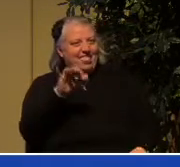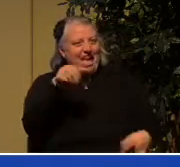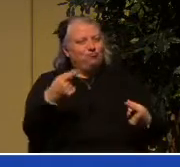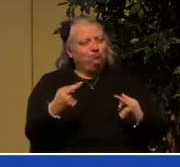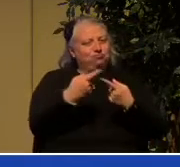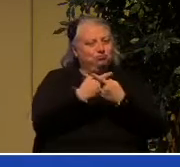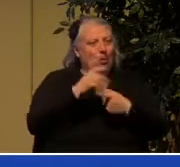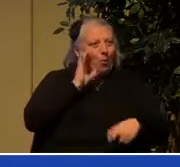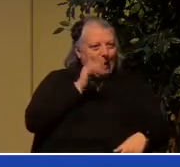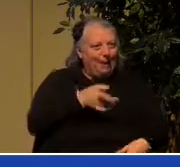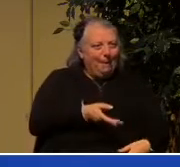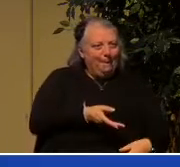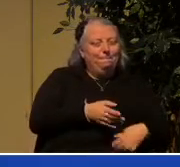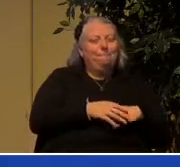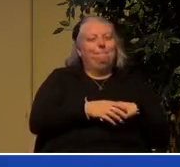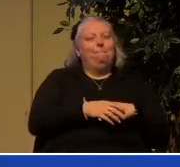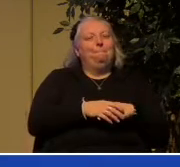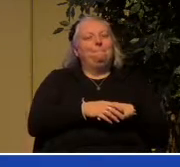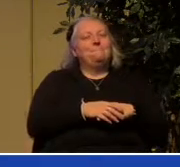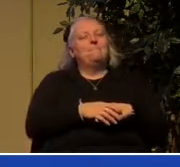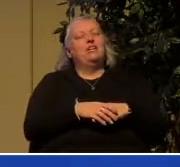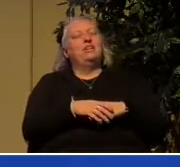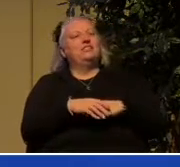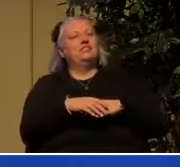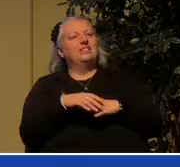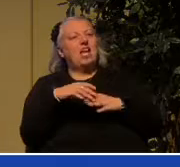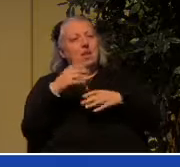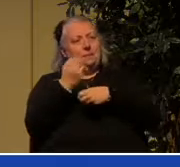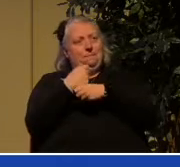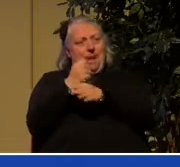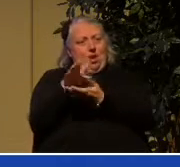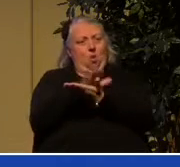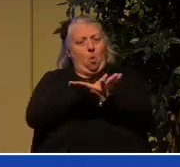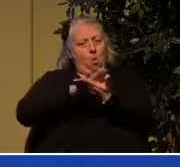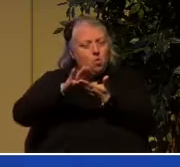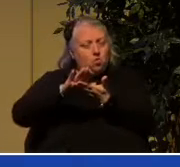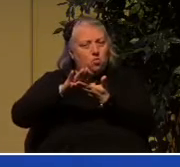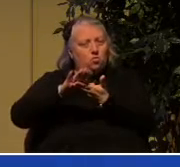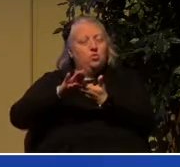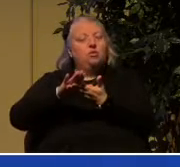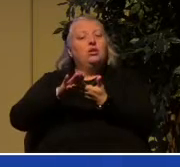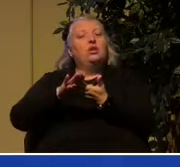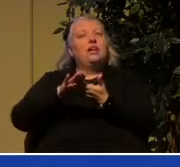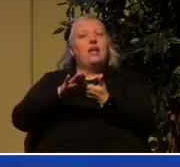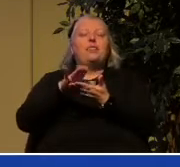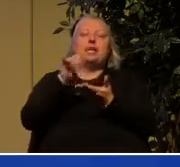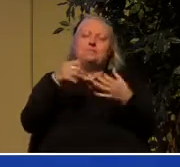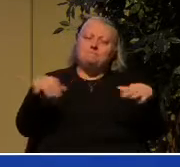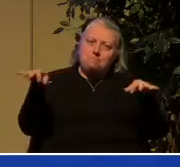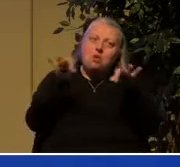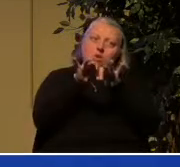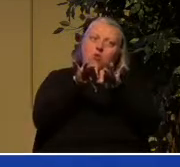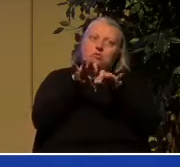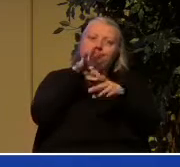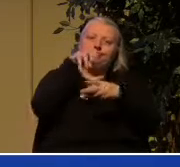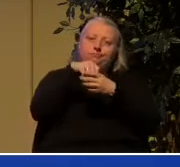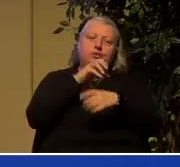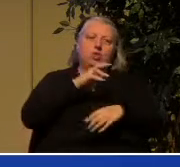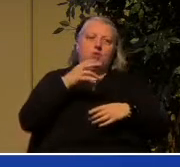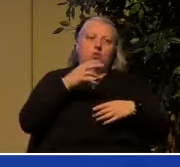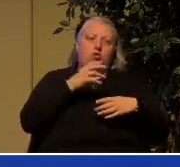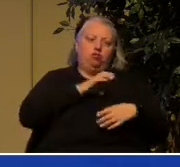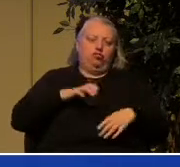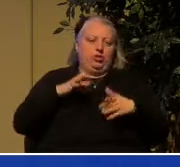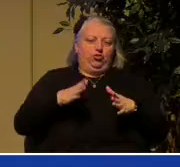sanctification is an important part of the Christian life Peter puts it this